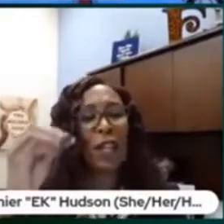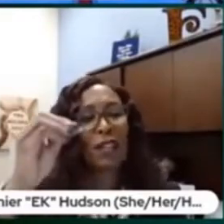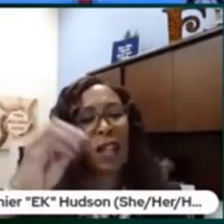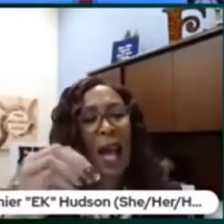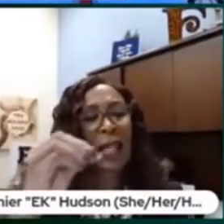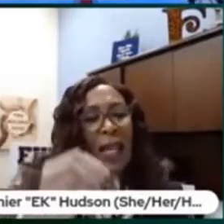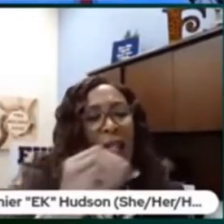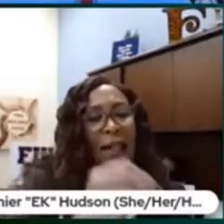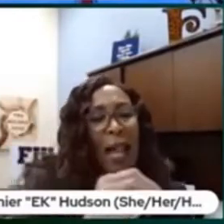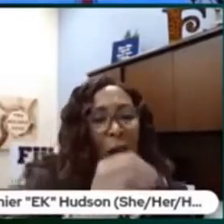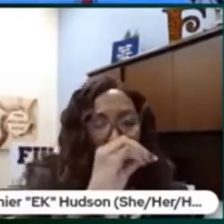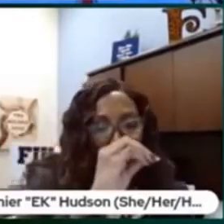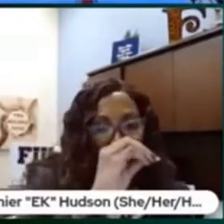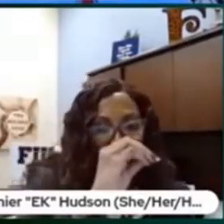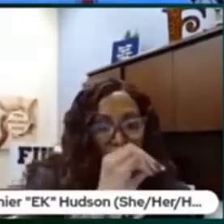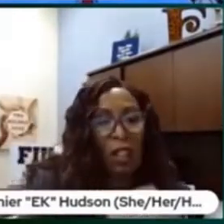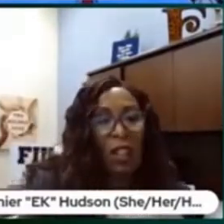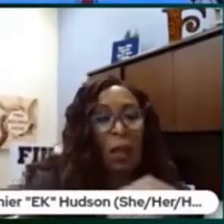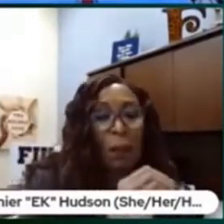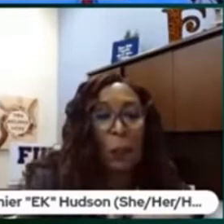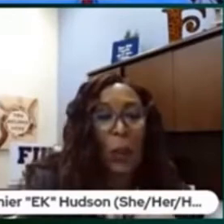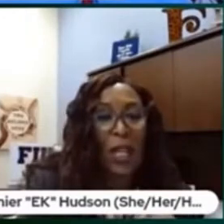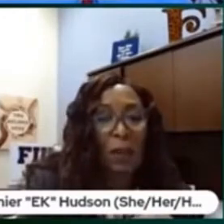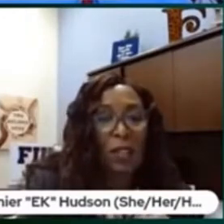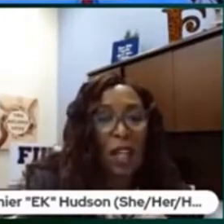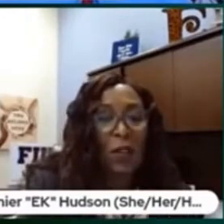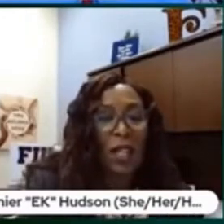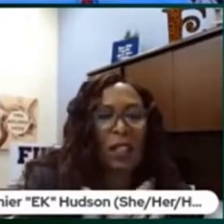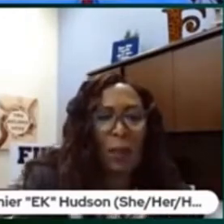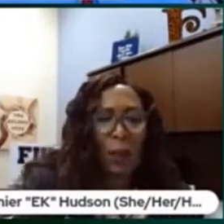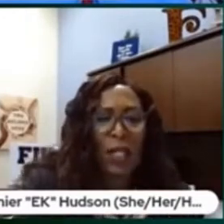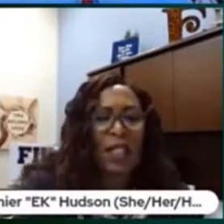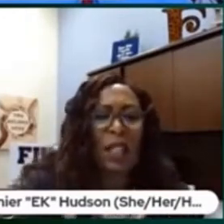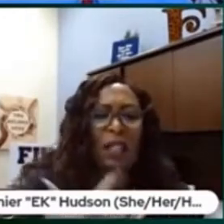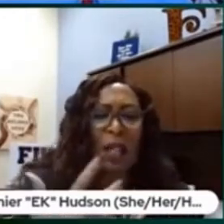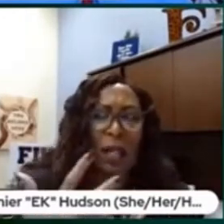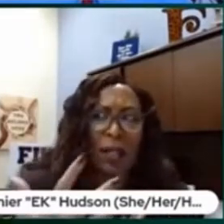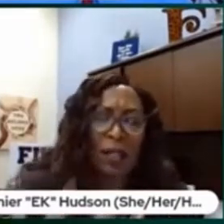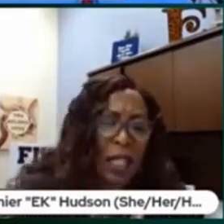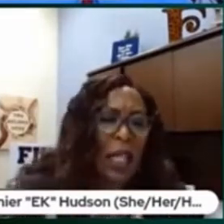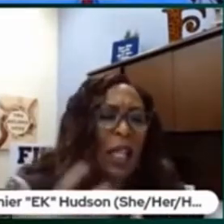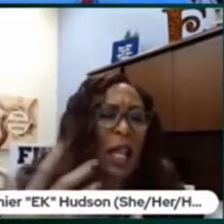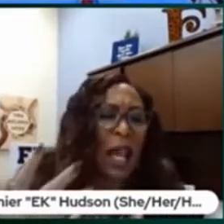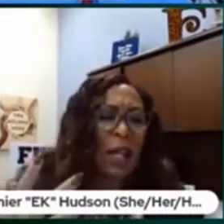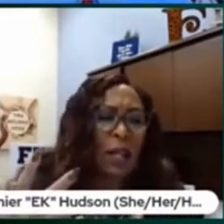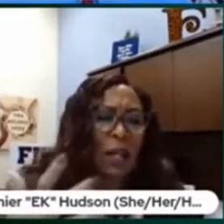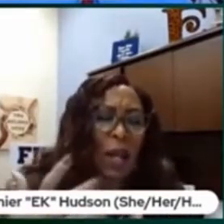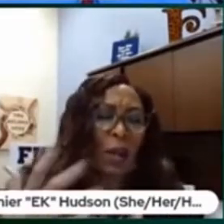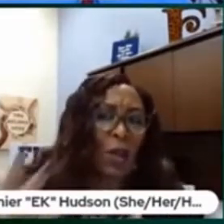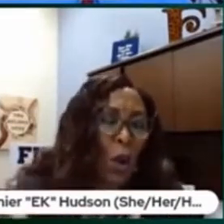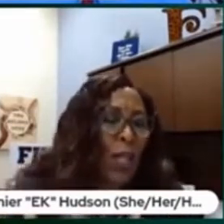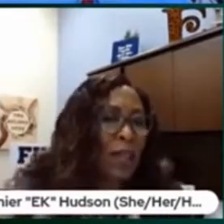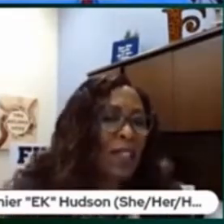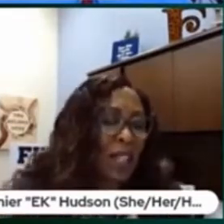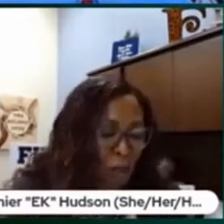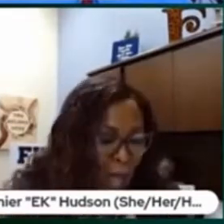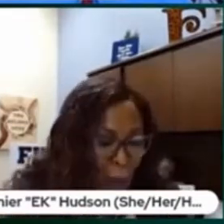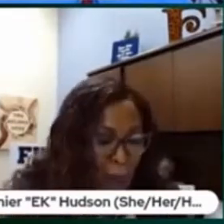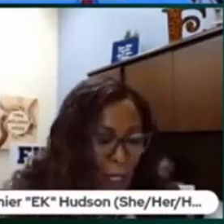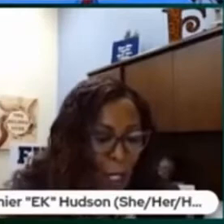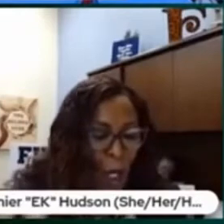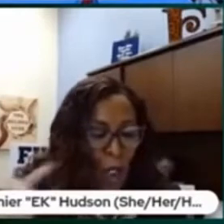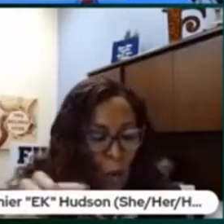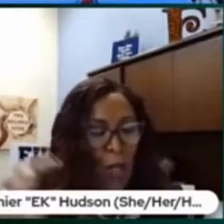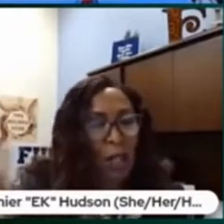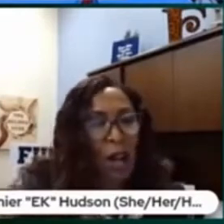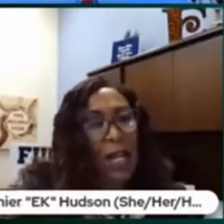if it's not getting down excuse me to the employee themselves experiencing and seeing it and and and knowing that these things are